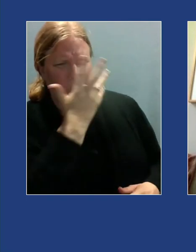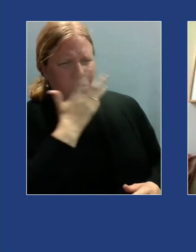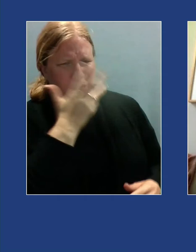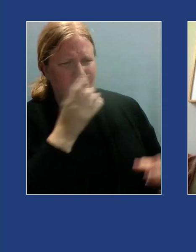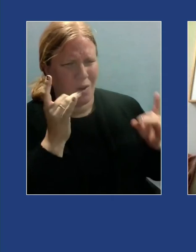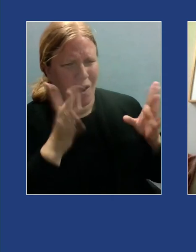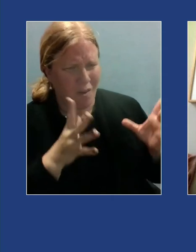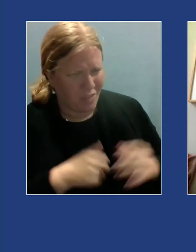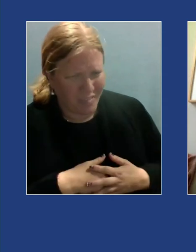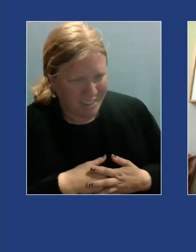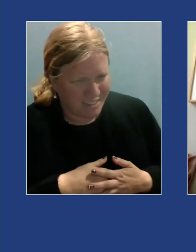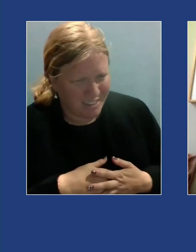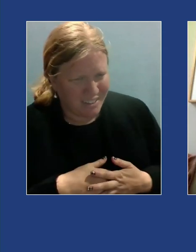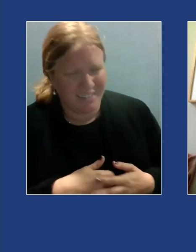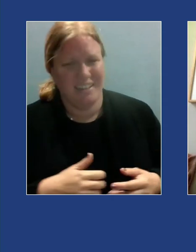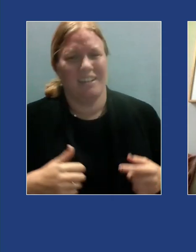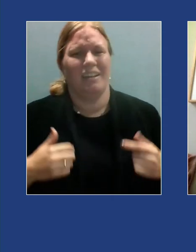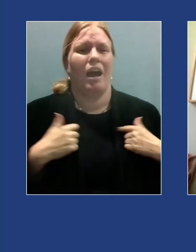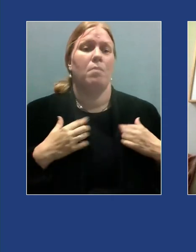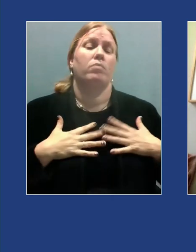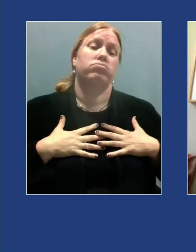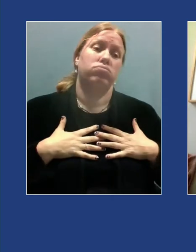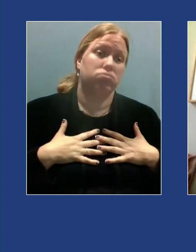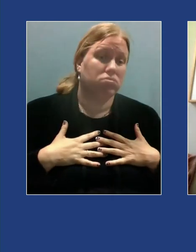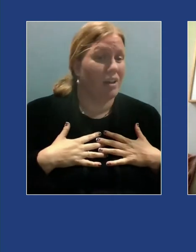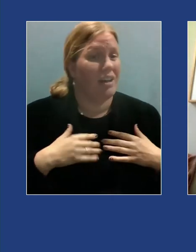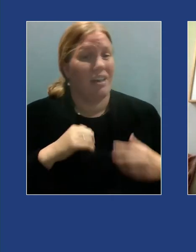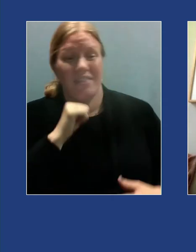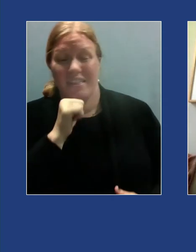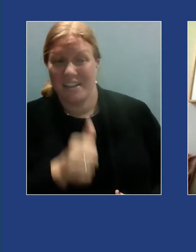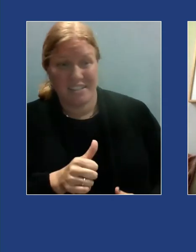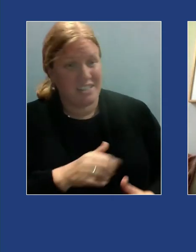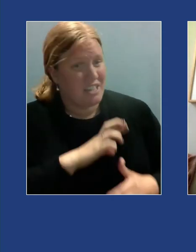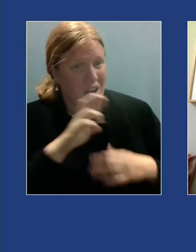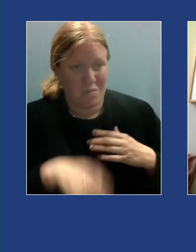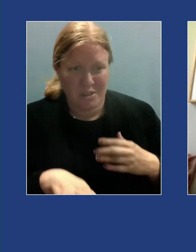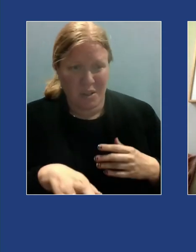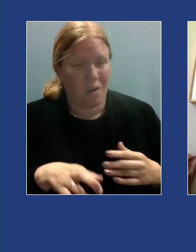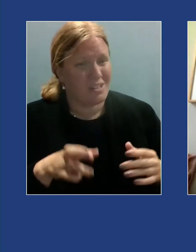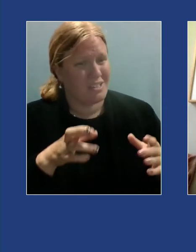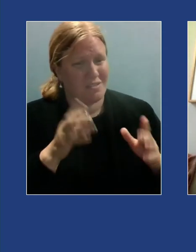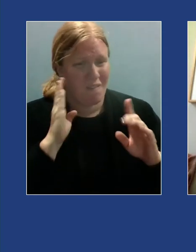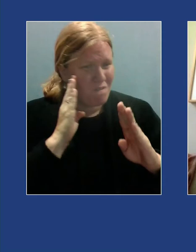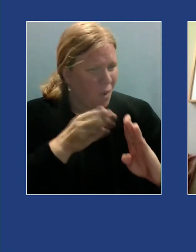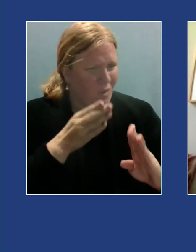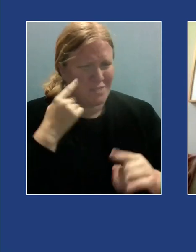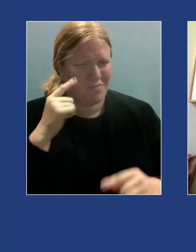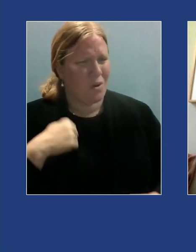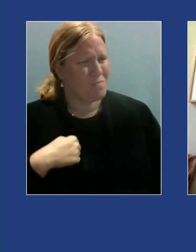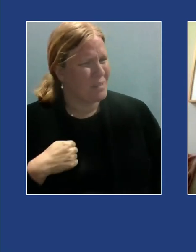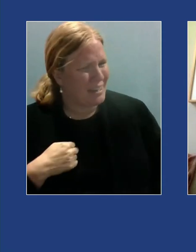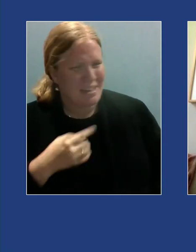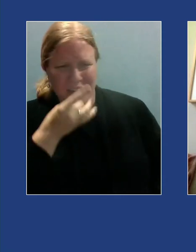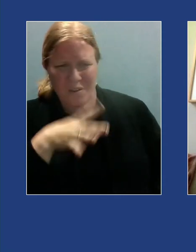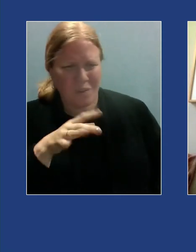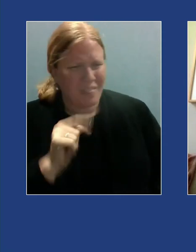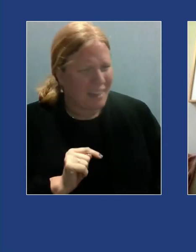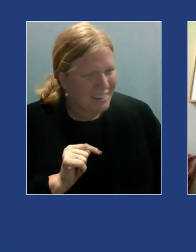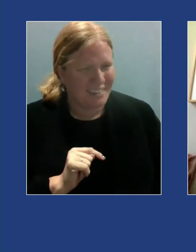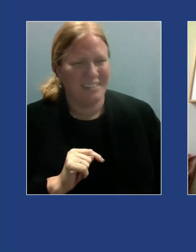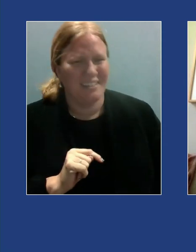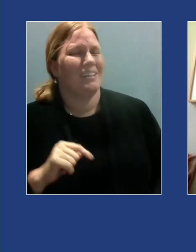I'm a very results oriented person and this is not results oriented I sometimes feel like that with my relationship with Bria